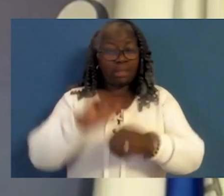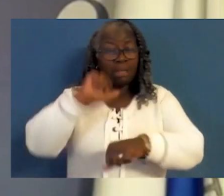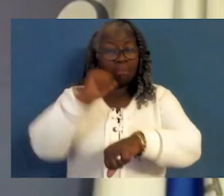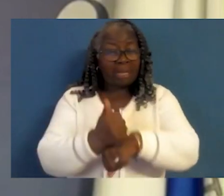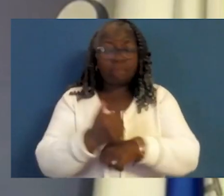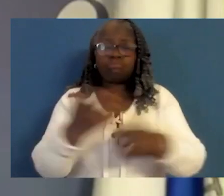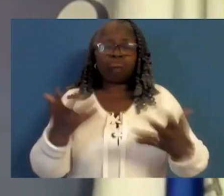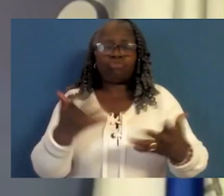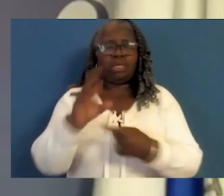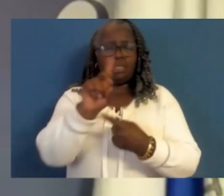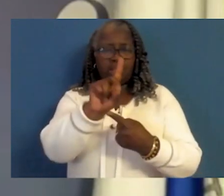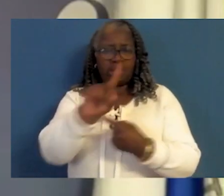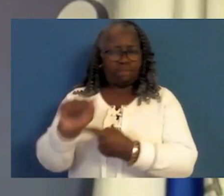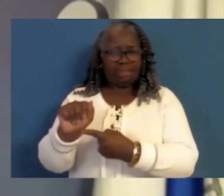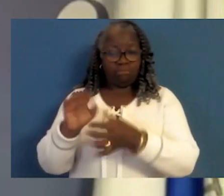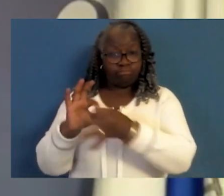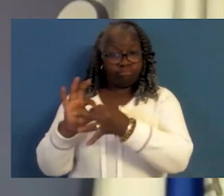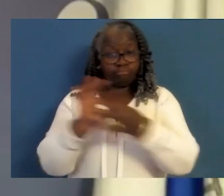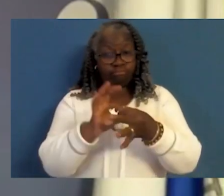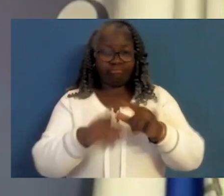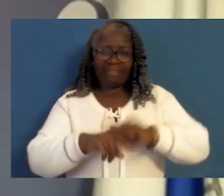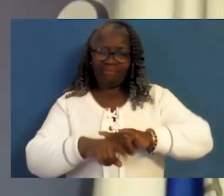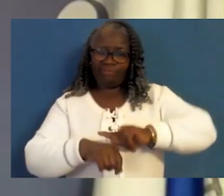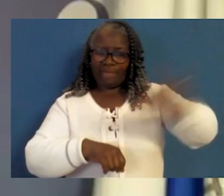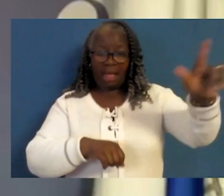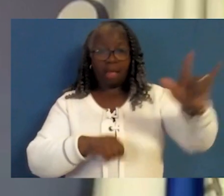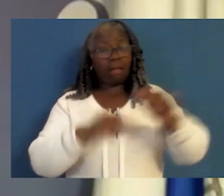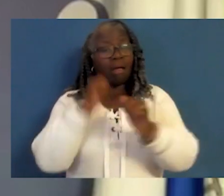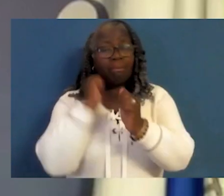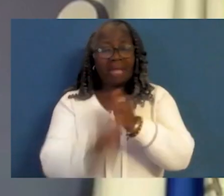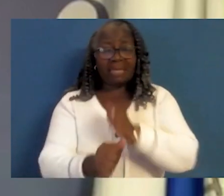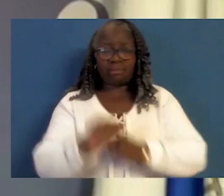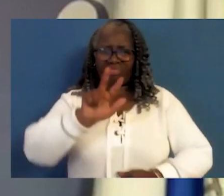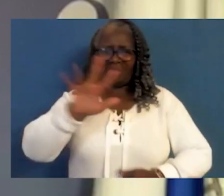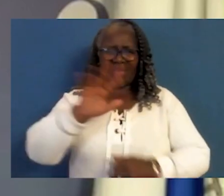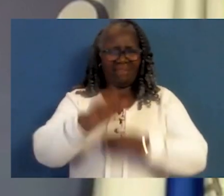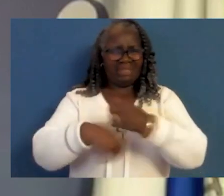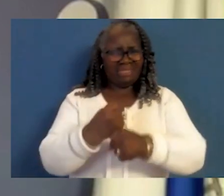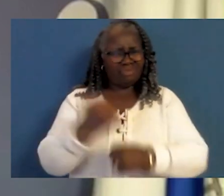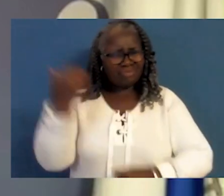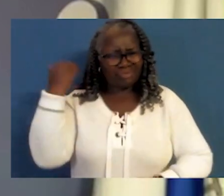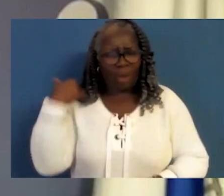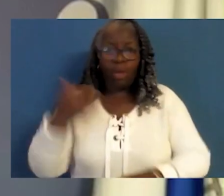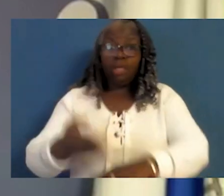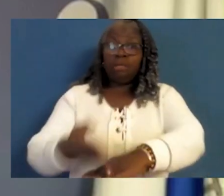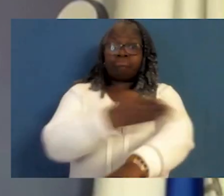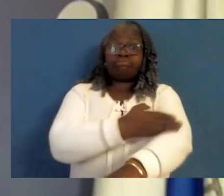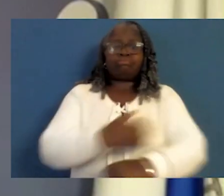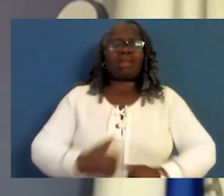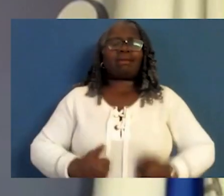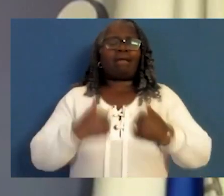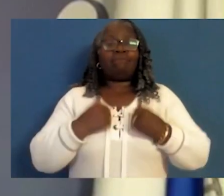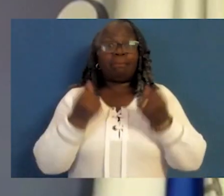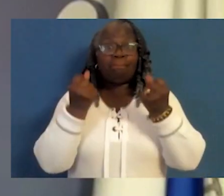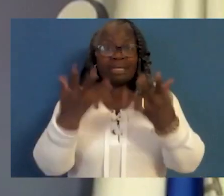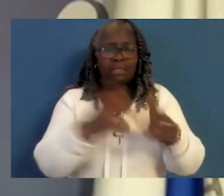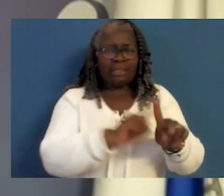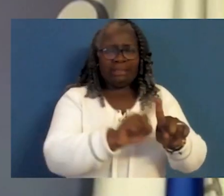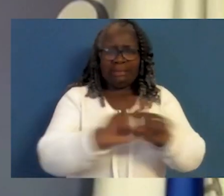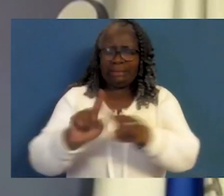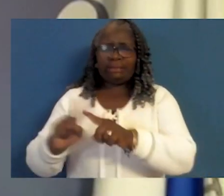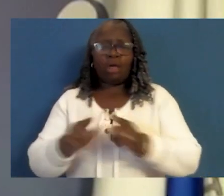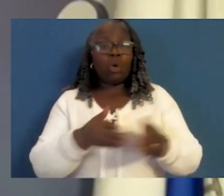on disability in air travel. And when it passed 35 years ago, it improved life for so many people in so many ways.